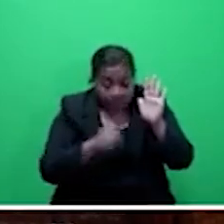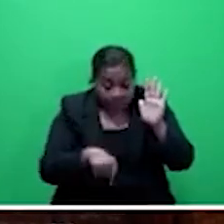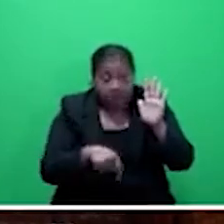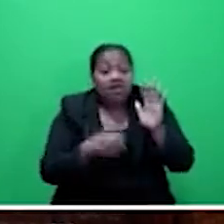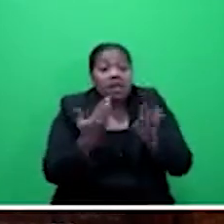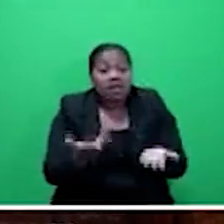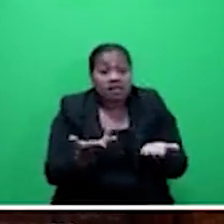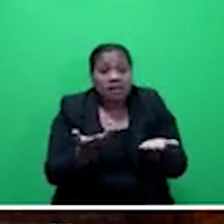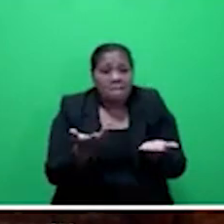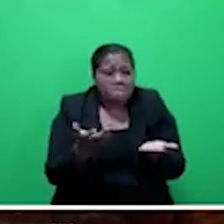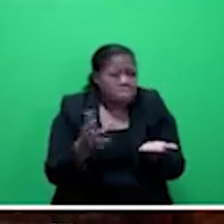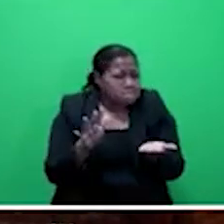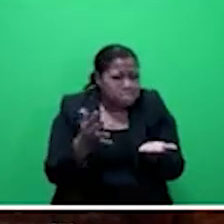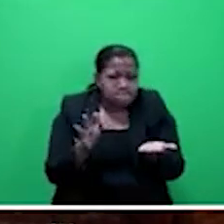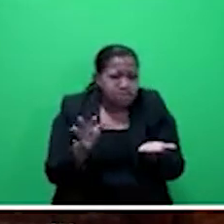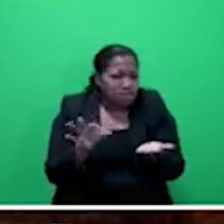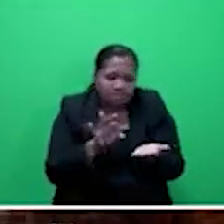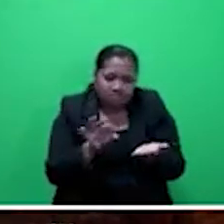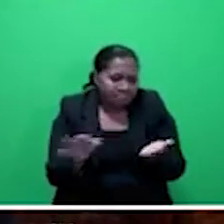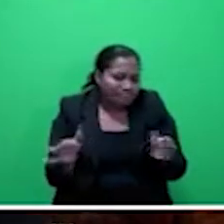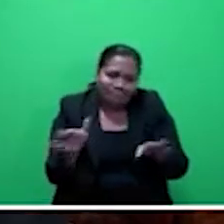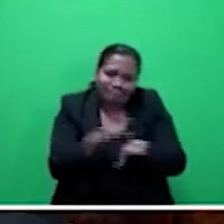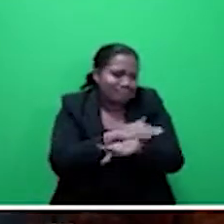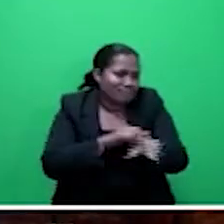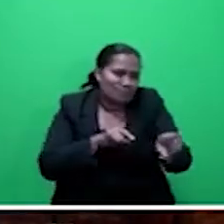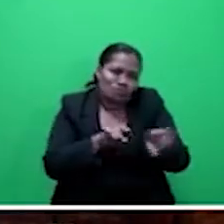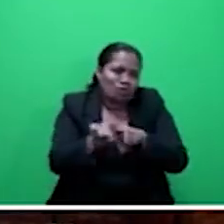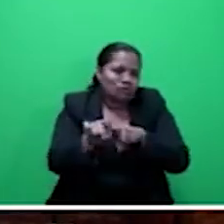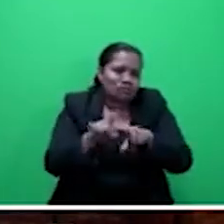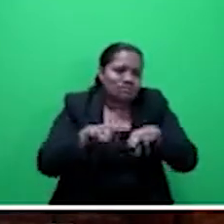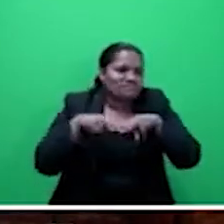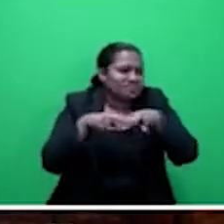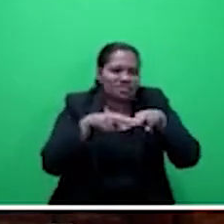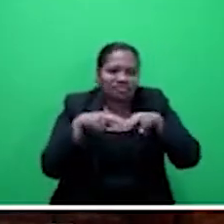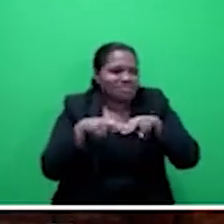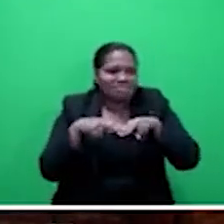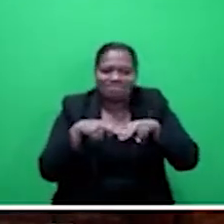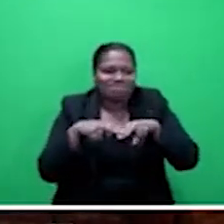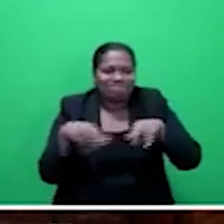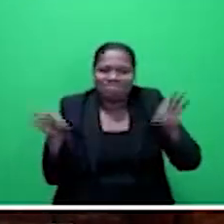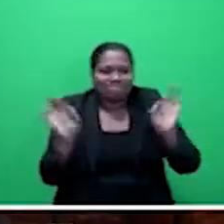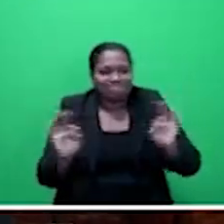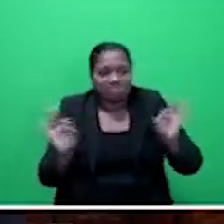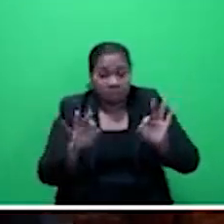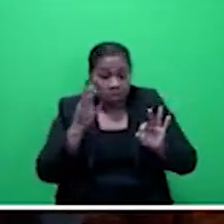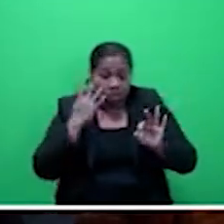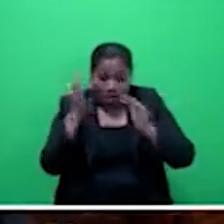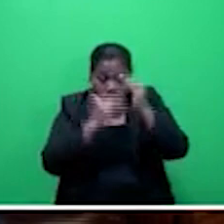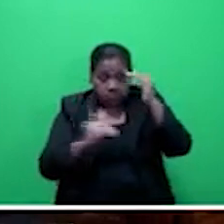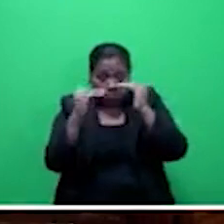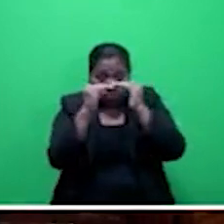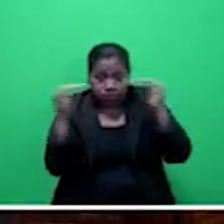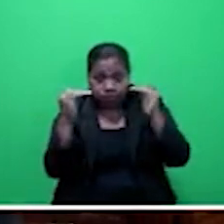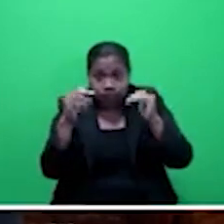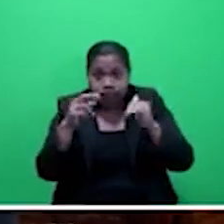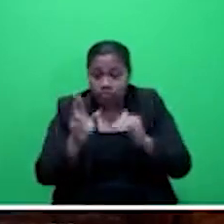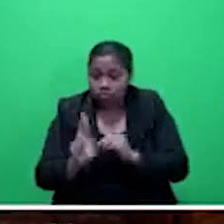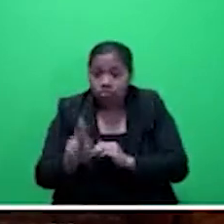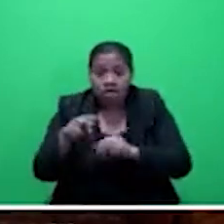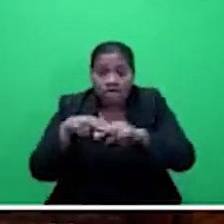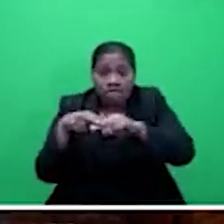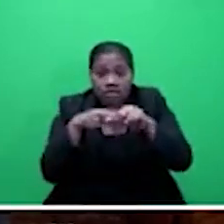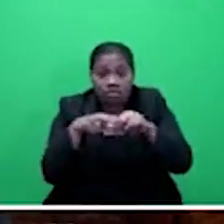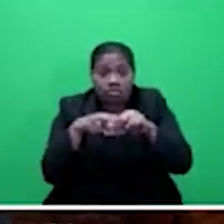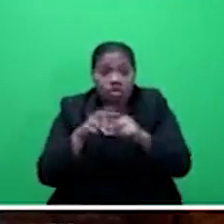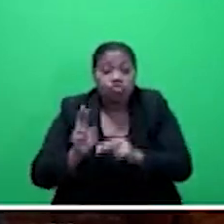unfortunately, does not cover most of rural Fiji. And this, when it comes to standard in rural Fiji, it's the rural local